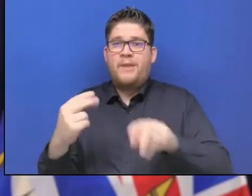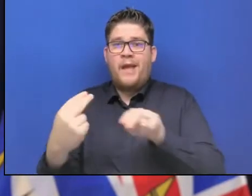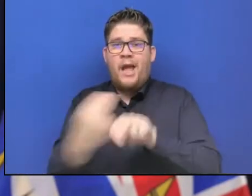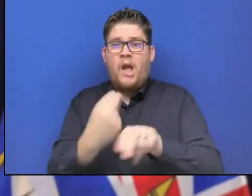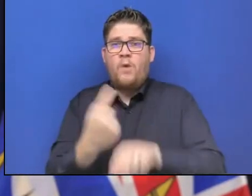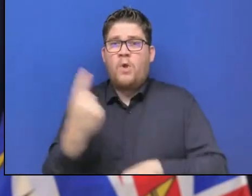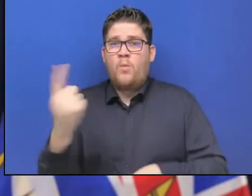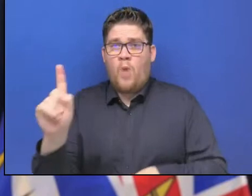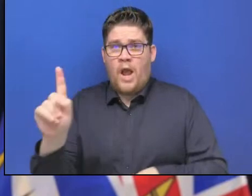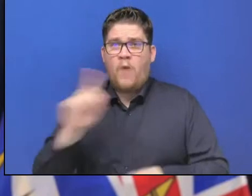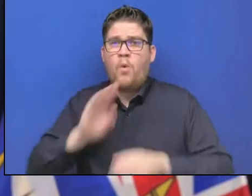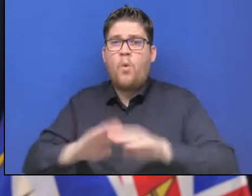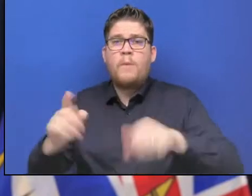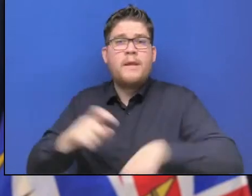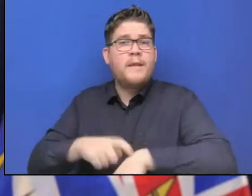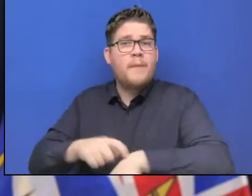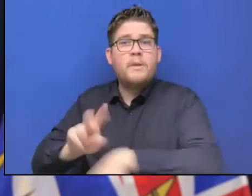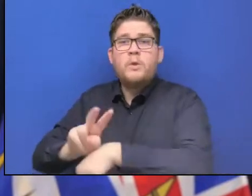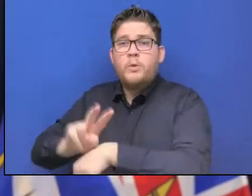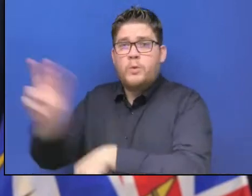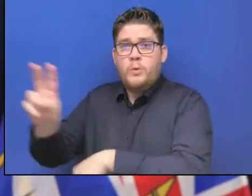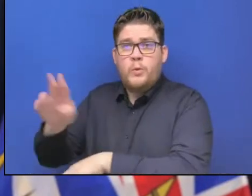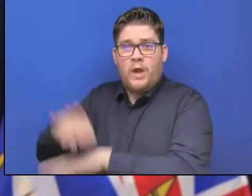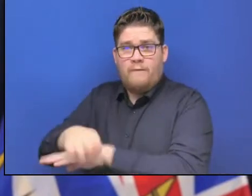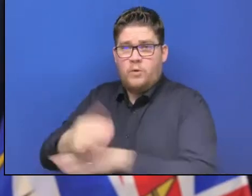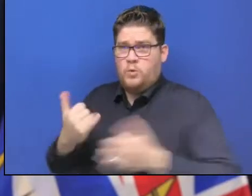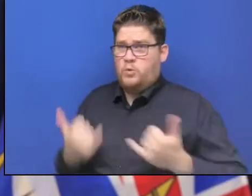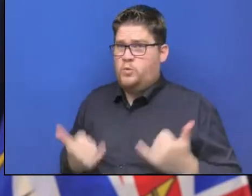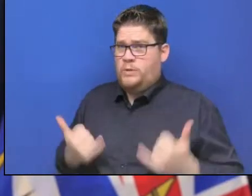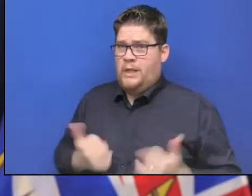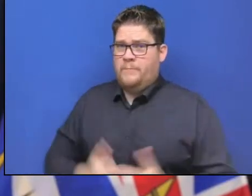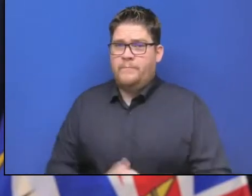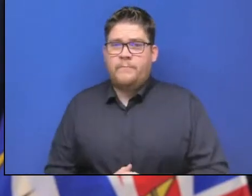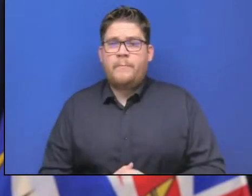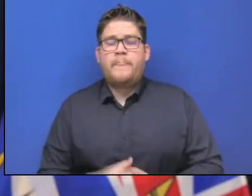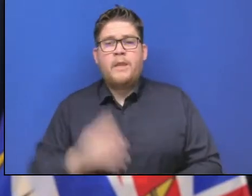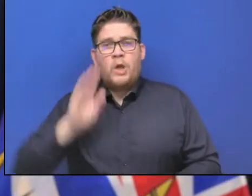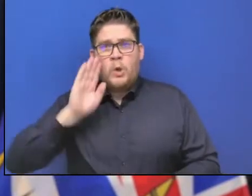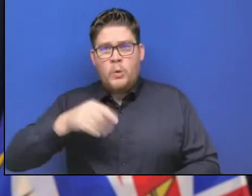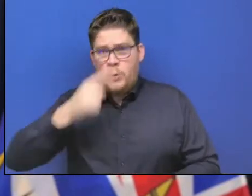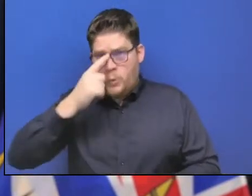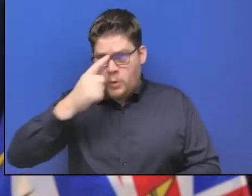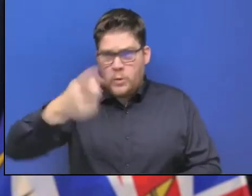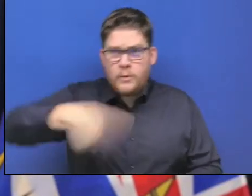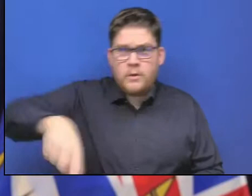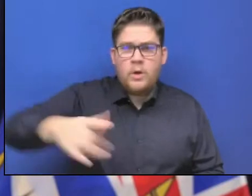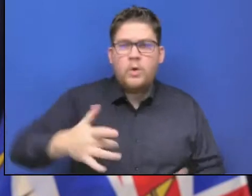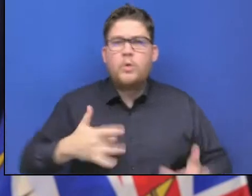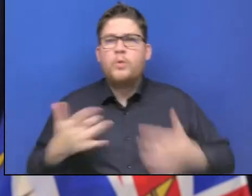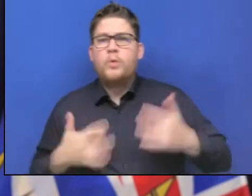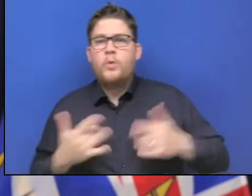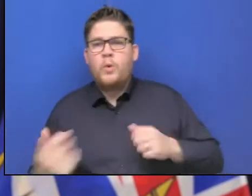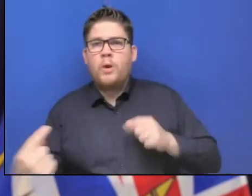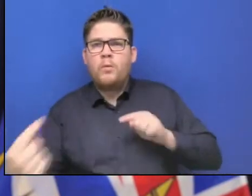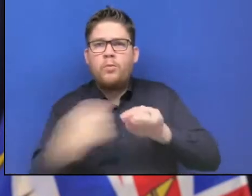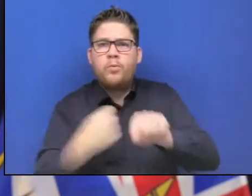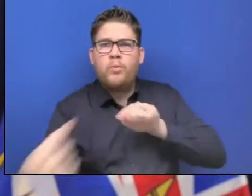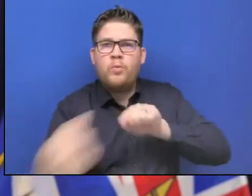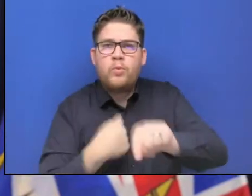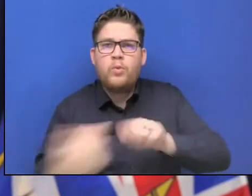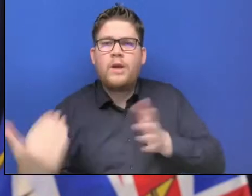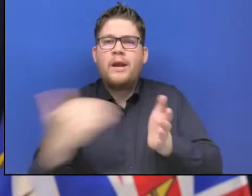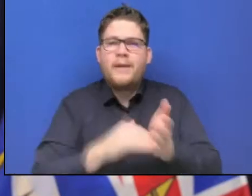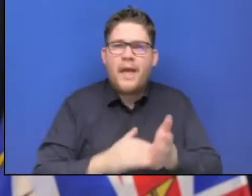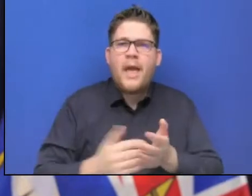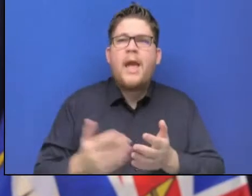This will provide a lot of welcome congestion relief and mobility for the region and I want to thank people for their patience over